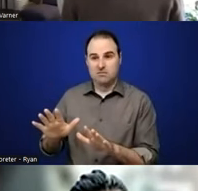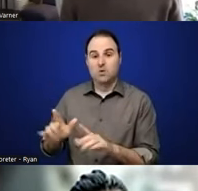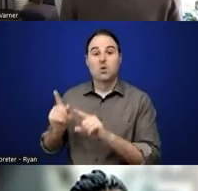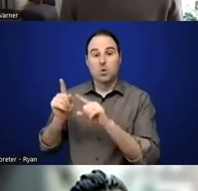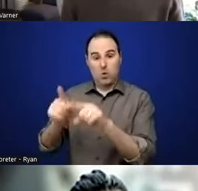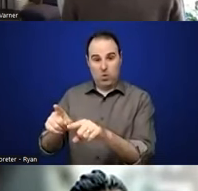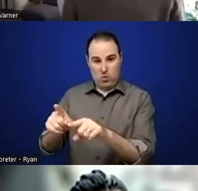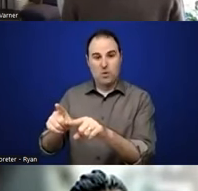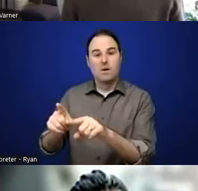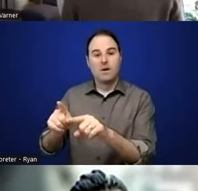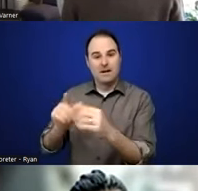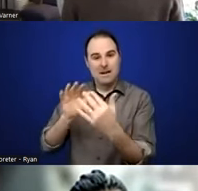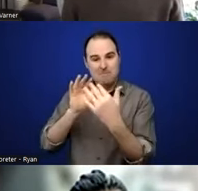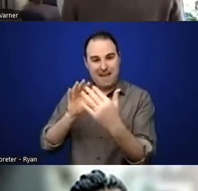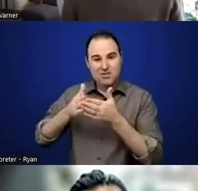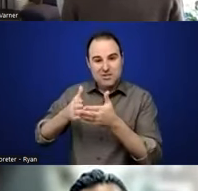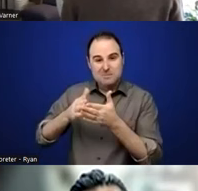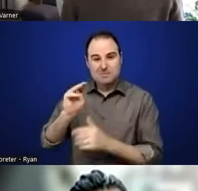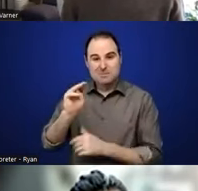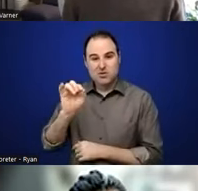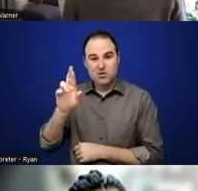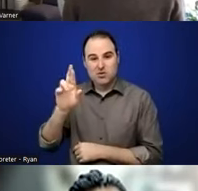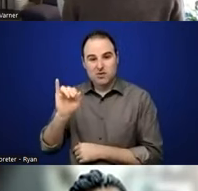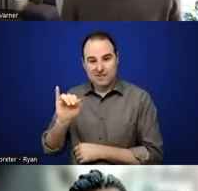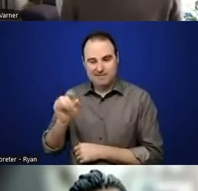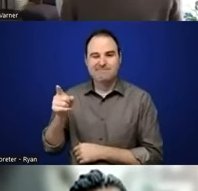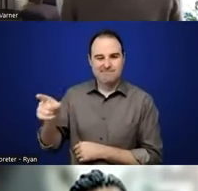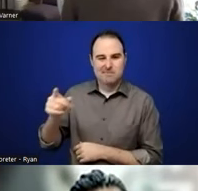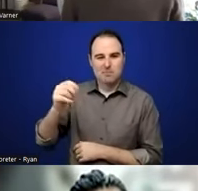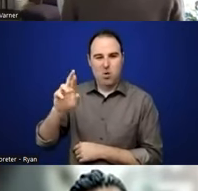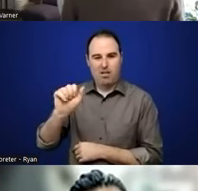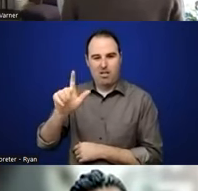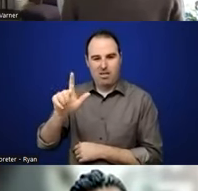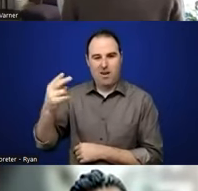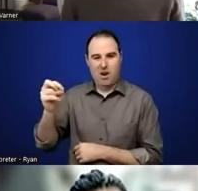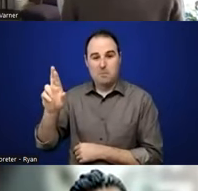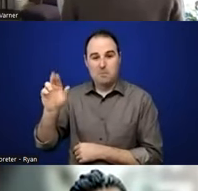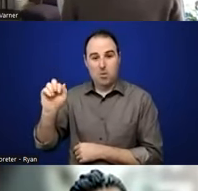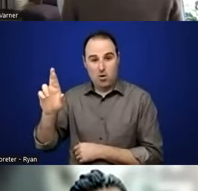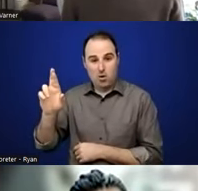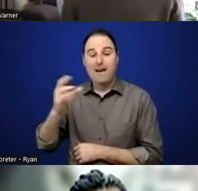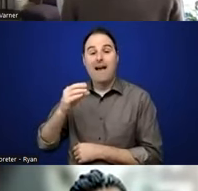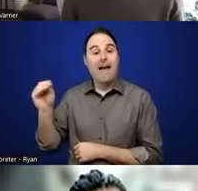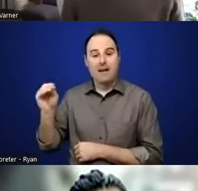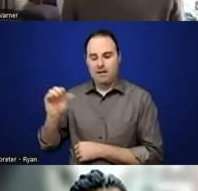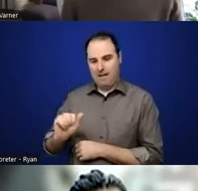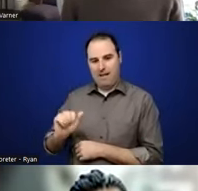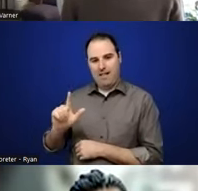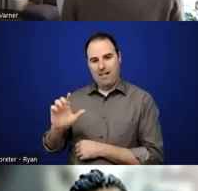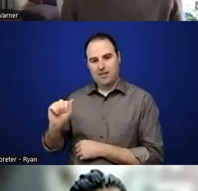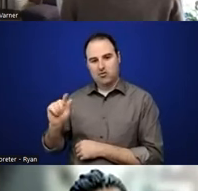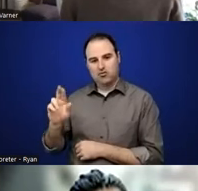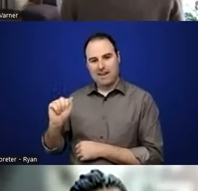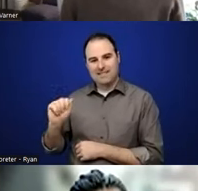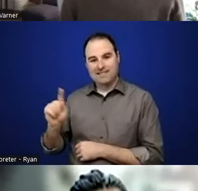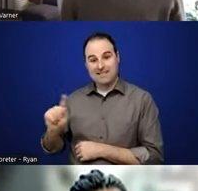Battleship Missouri at Pearl Harbor and Alcatraz and listened to oral histories in those spaces and